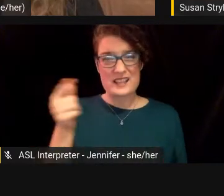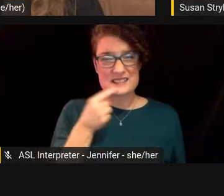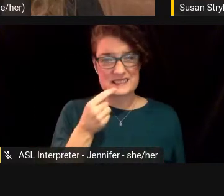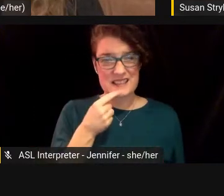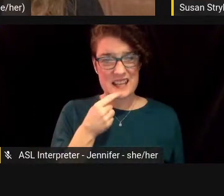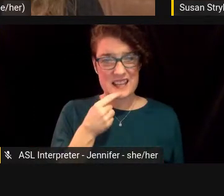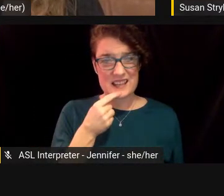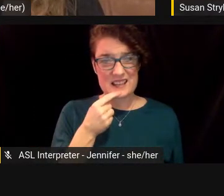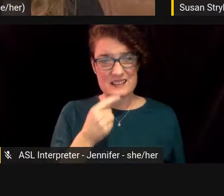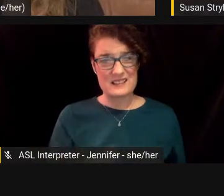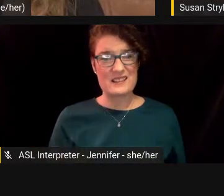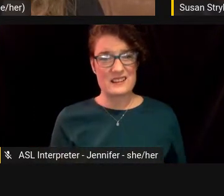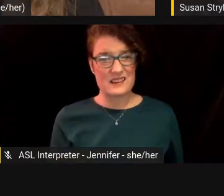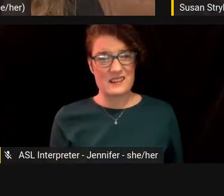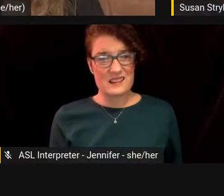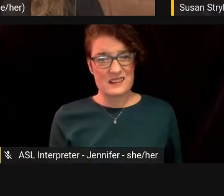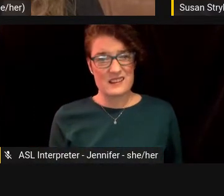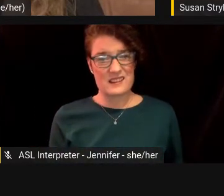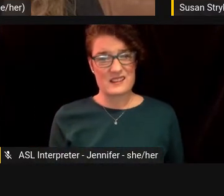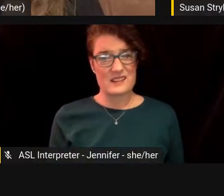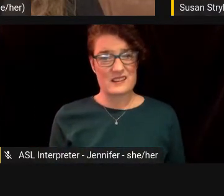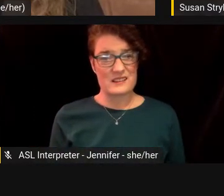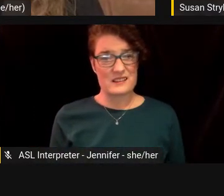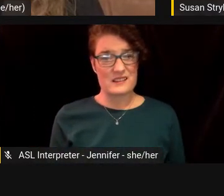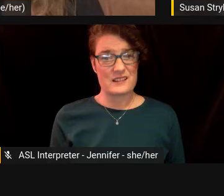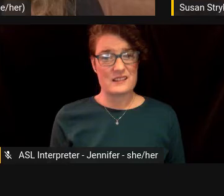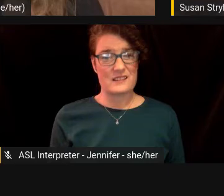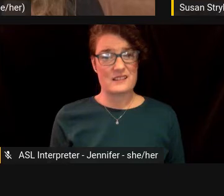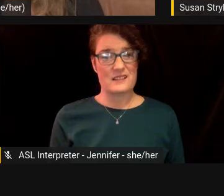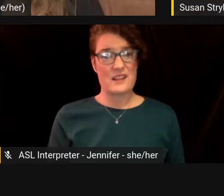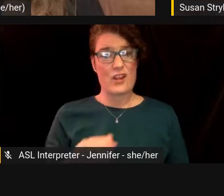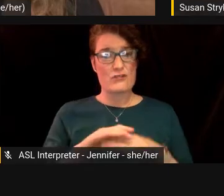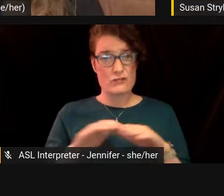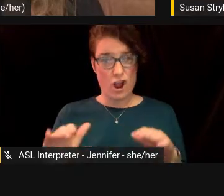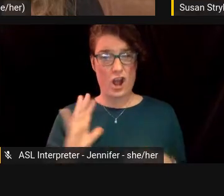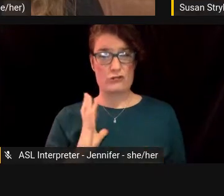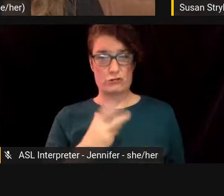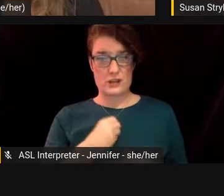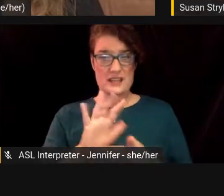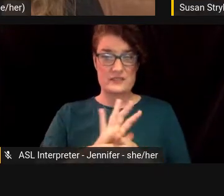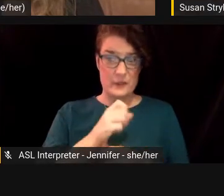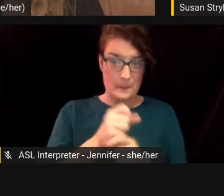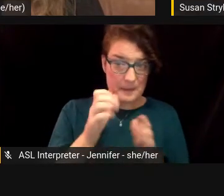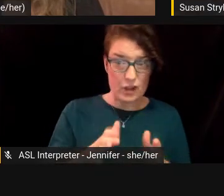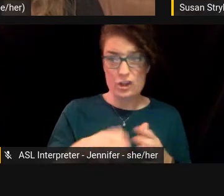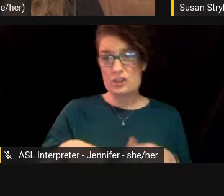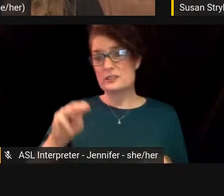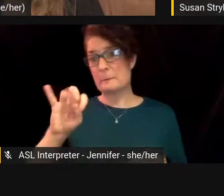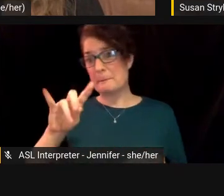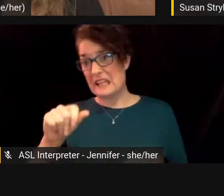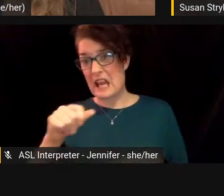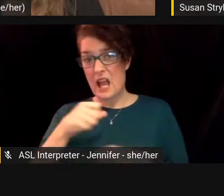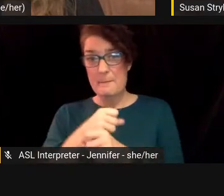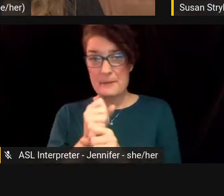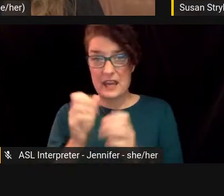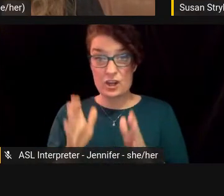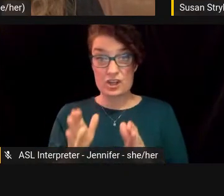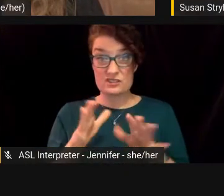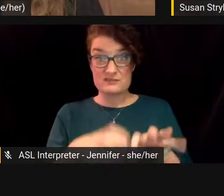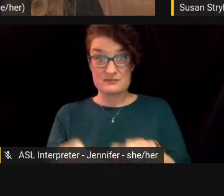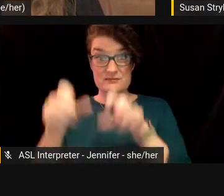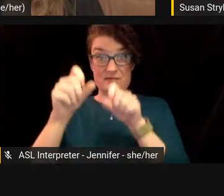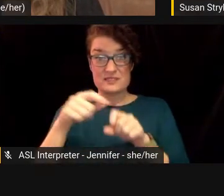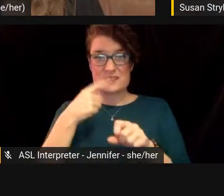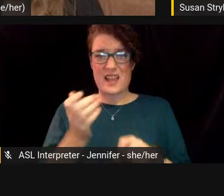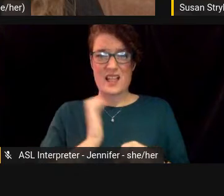how having non-trans filmmakers or media creators tell our stories